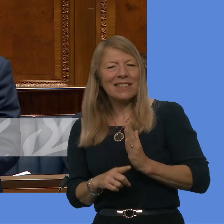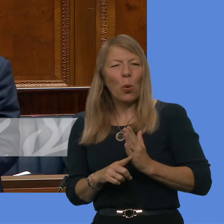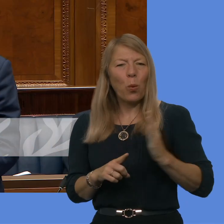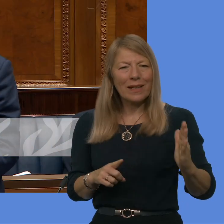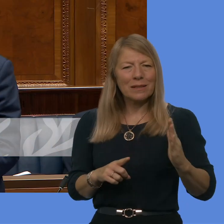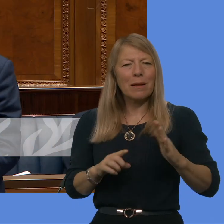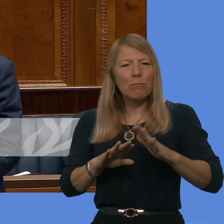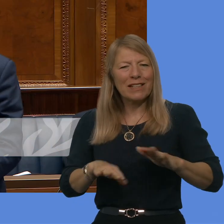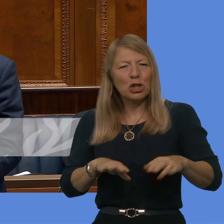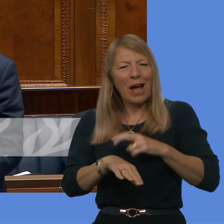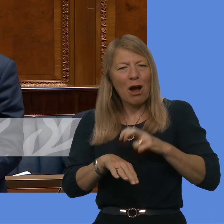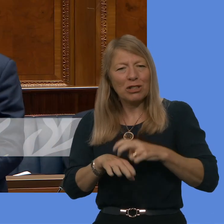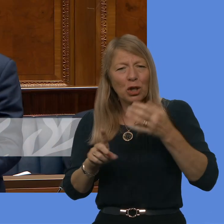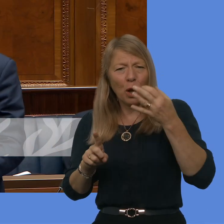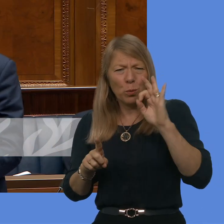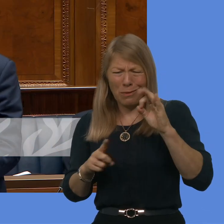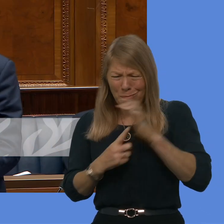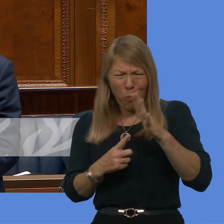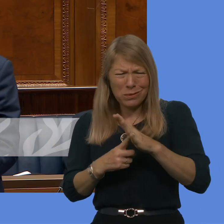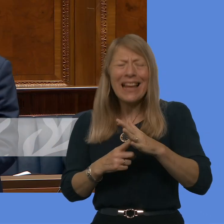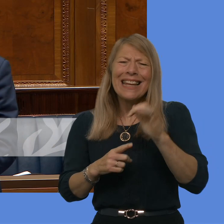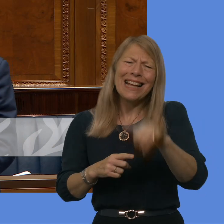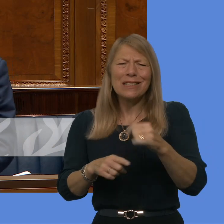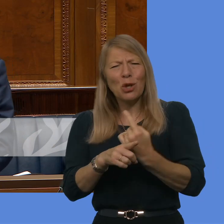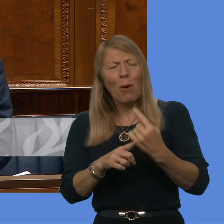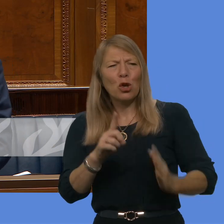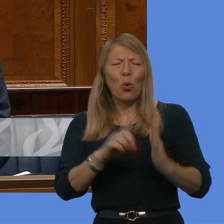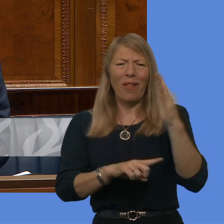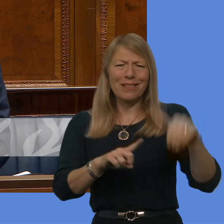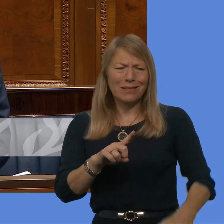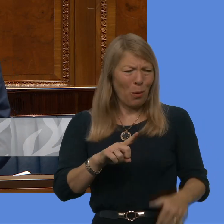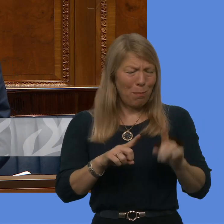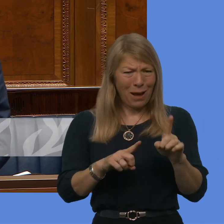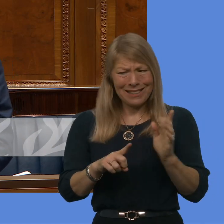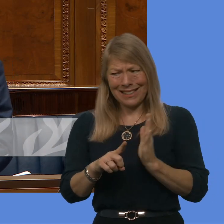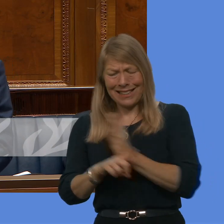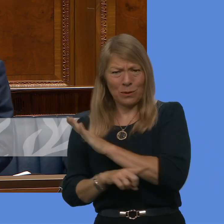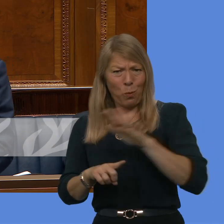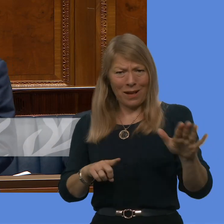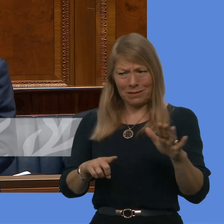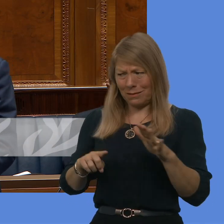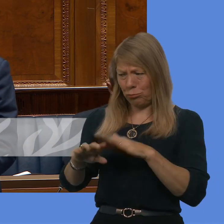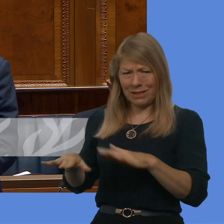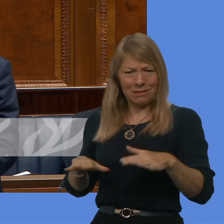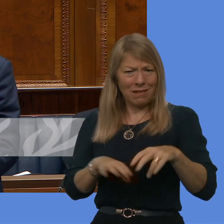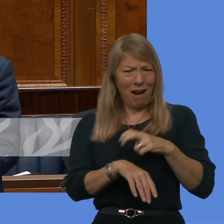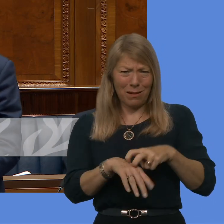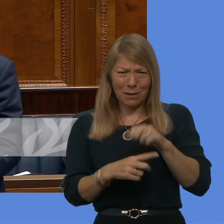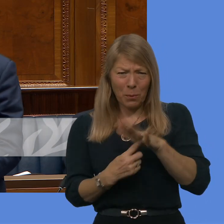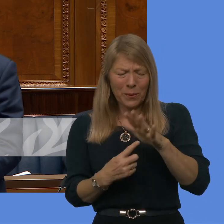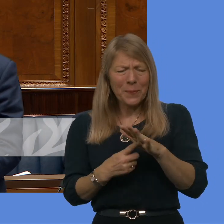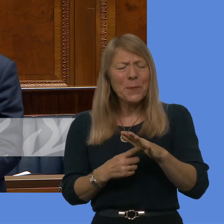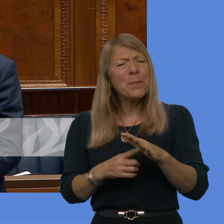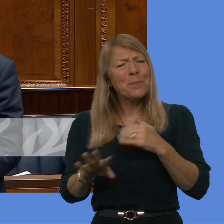important and vital as North-South relations through the North-South Ministerial Council. With the general election taking place on 4